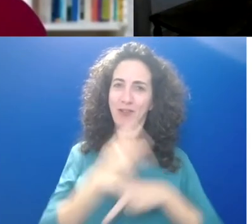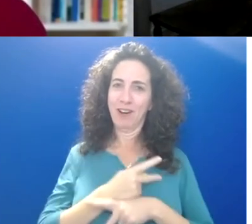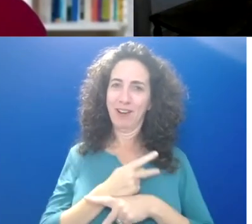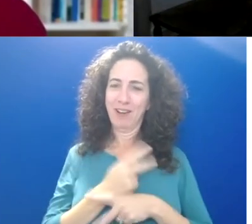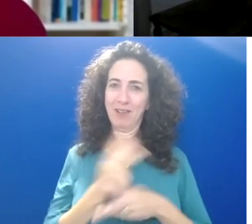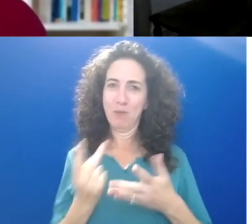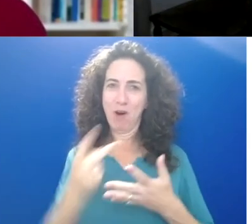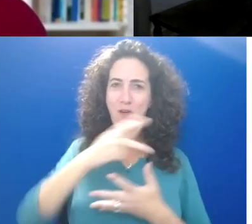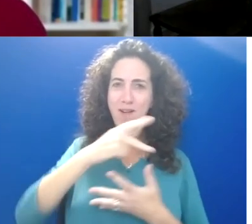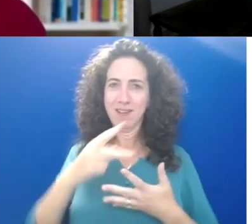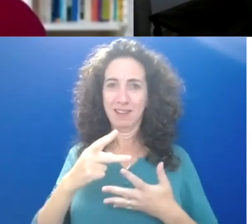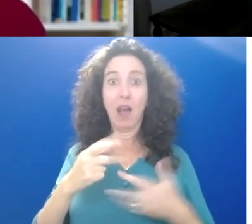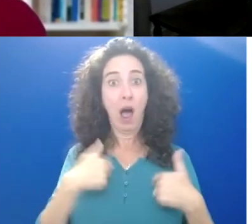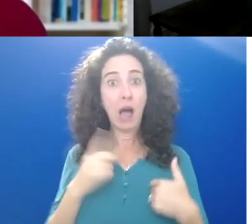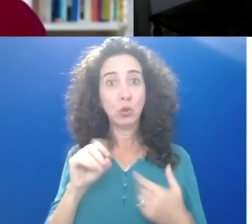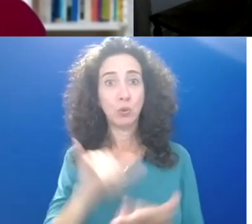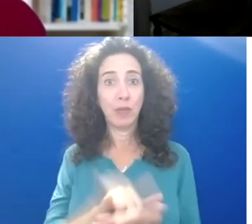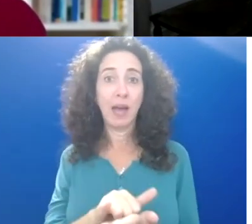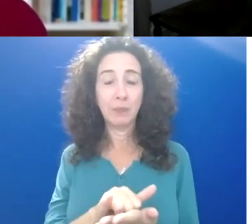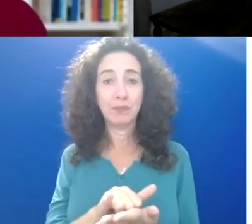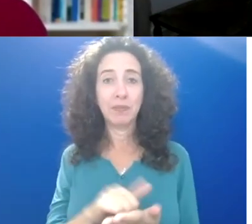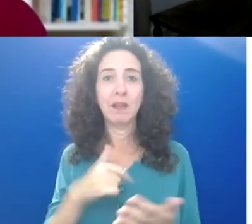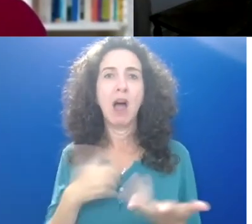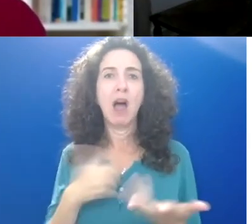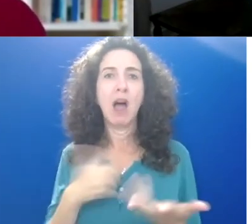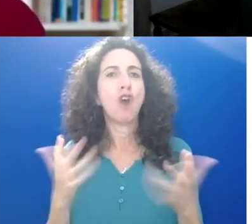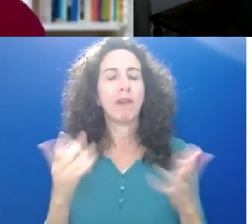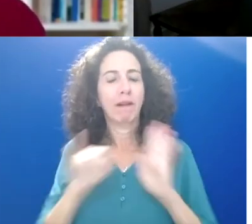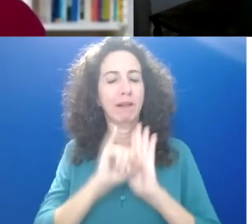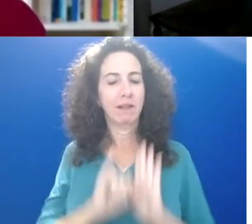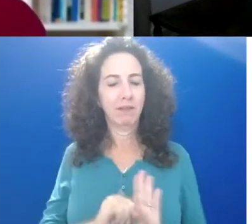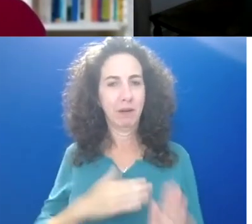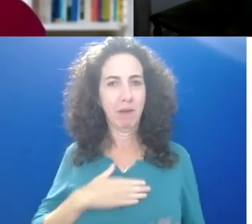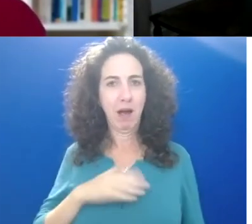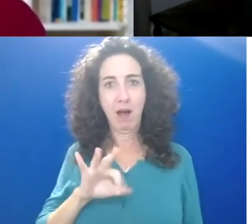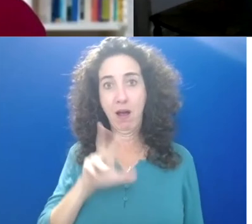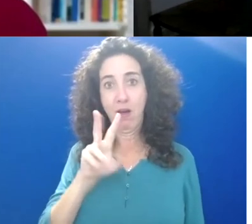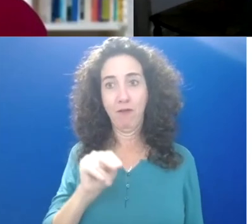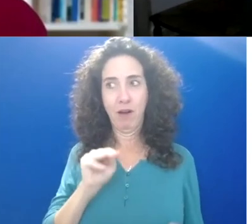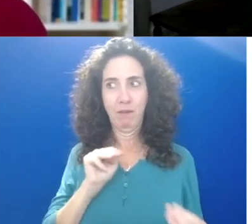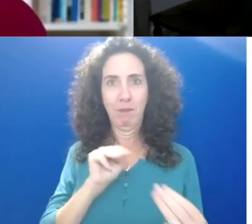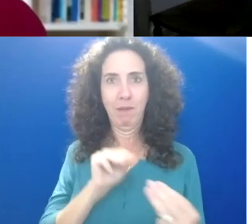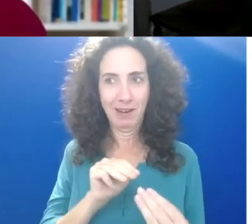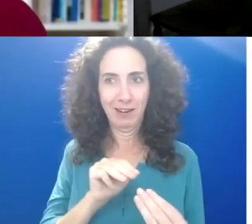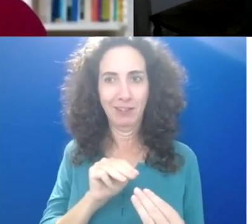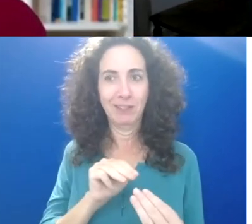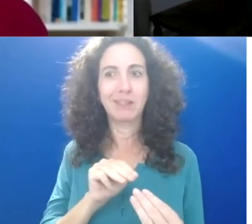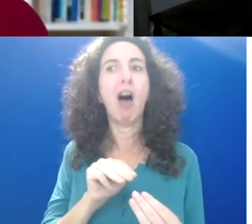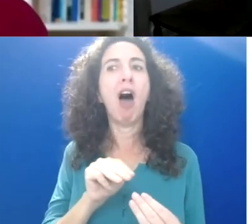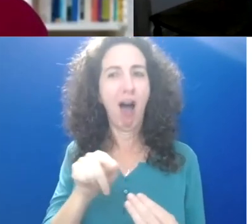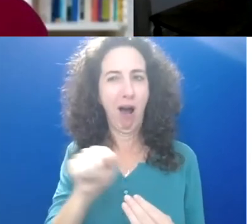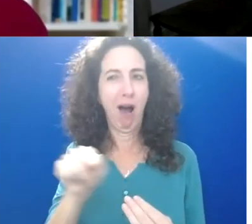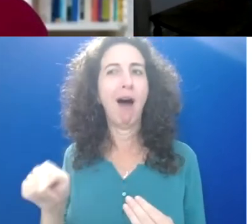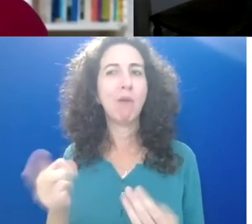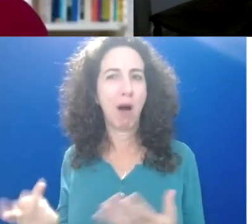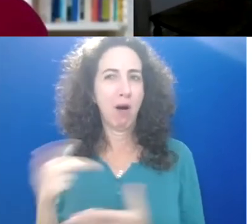do for myself. Now that I know what some of my personal fun magnets are, I really prioritize those things. And I say no to other things. I mean, as if